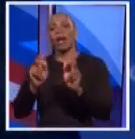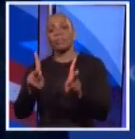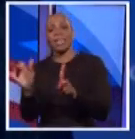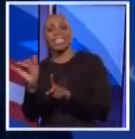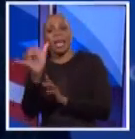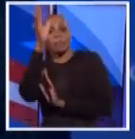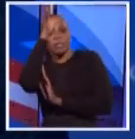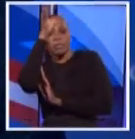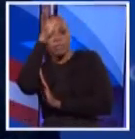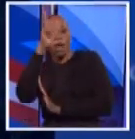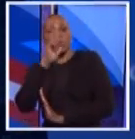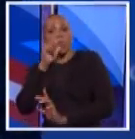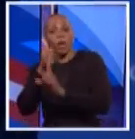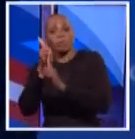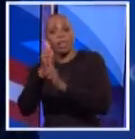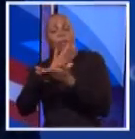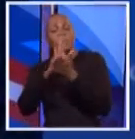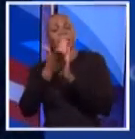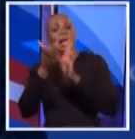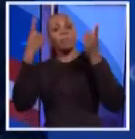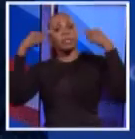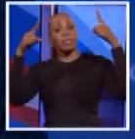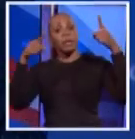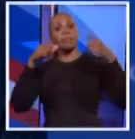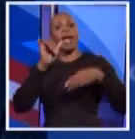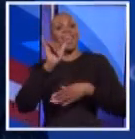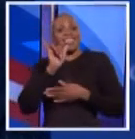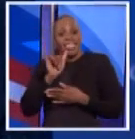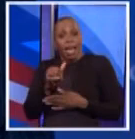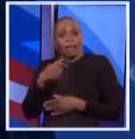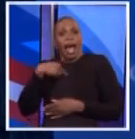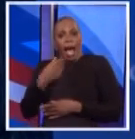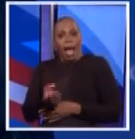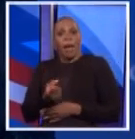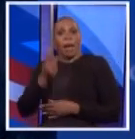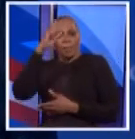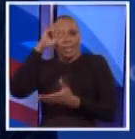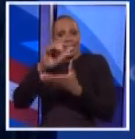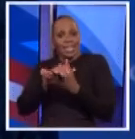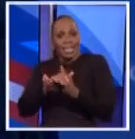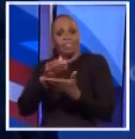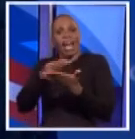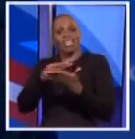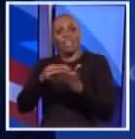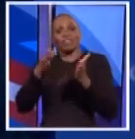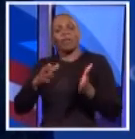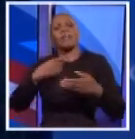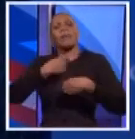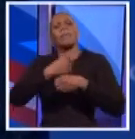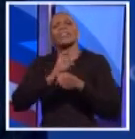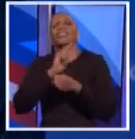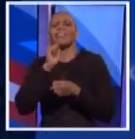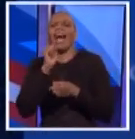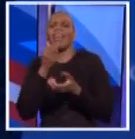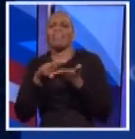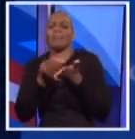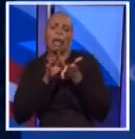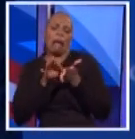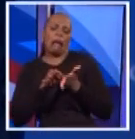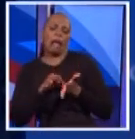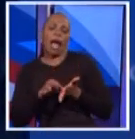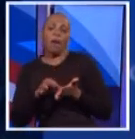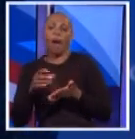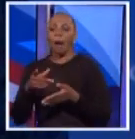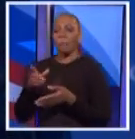permitted him to be successful. That is what I believe I can do as controller. By making sure, not that we just count the money, but that the money counts.